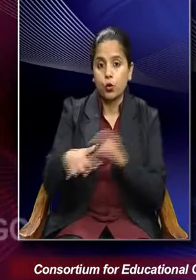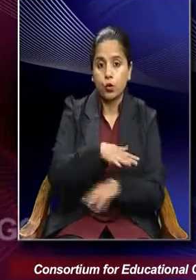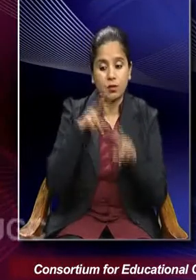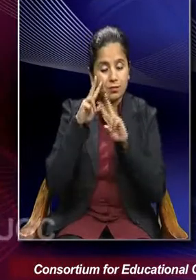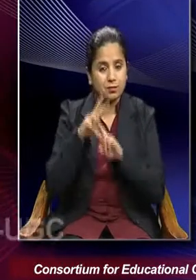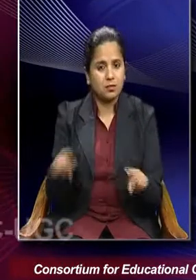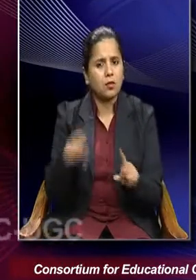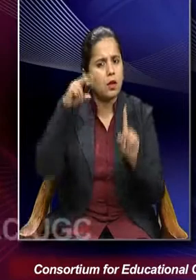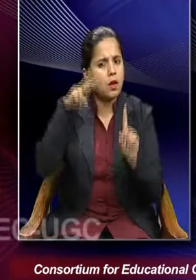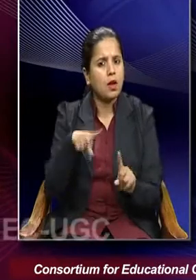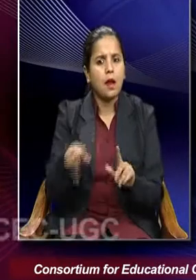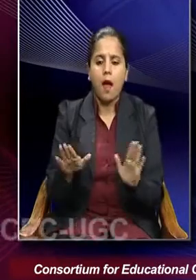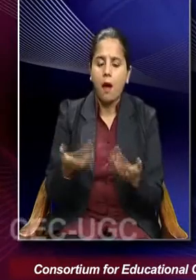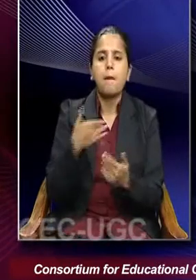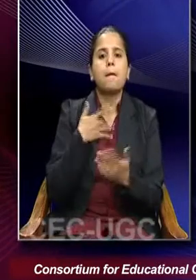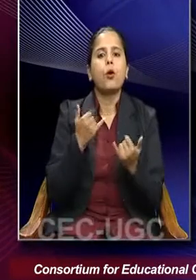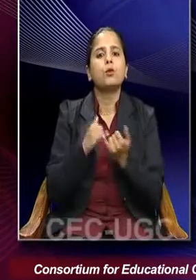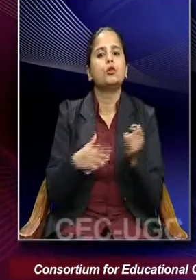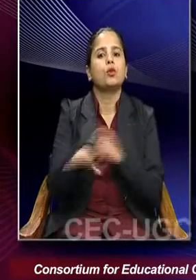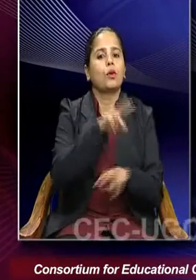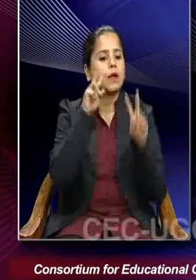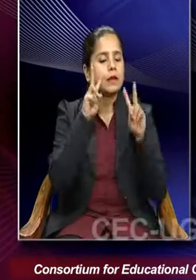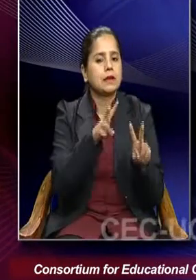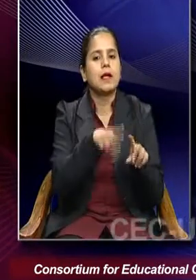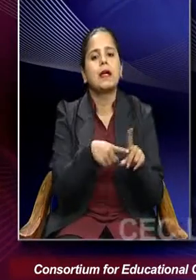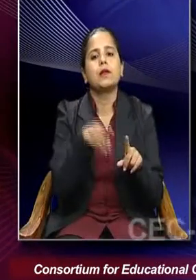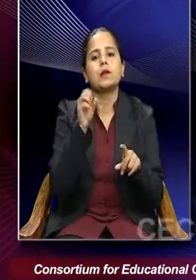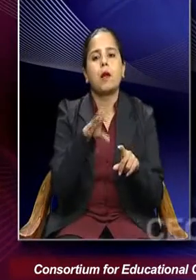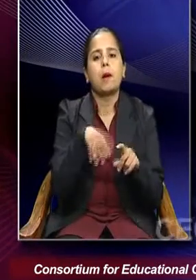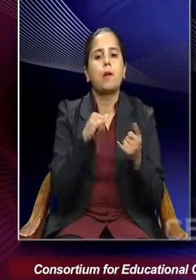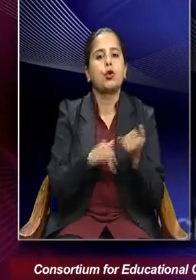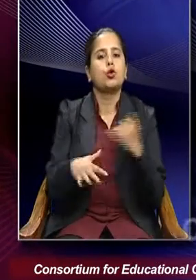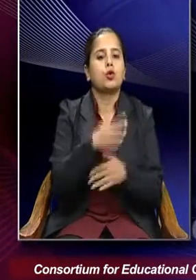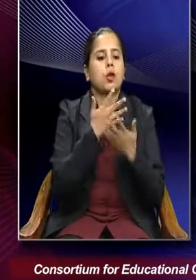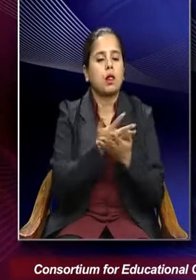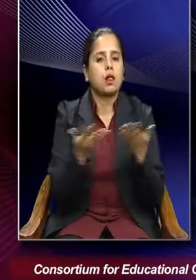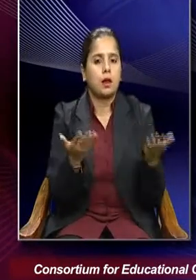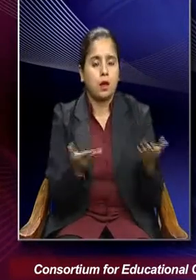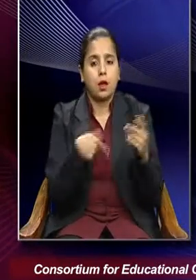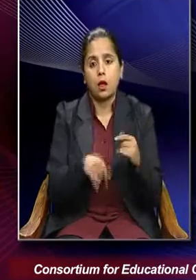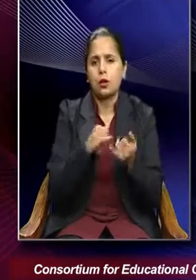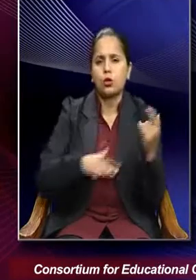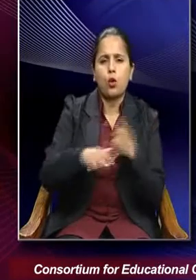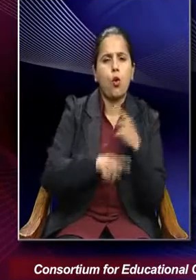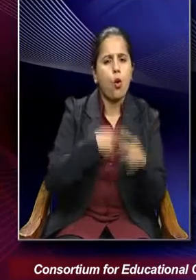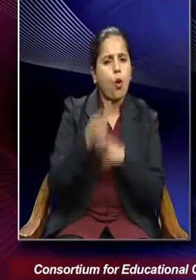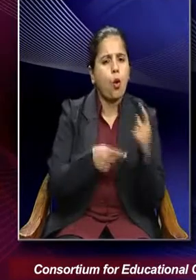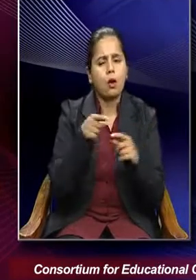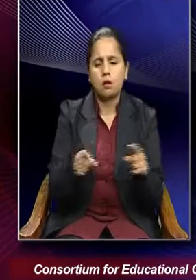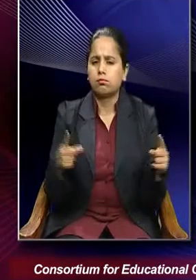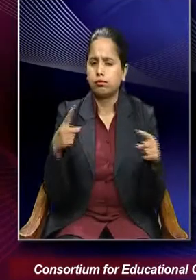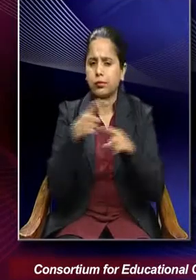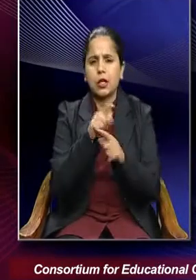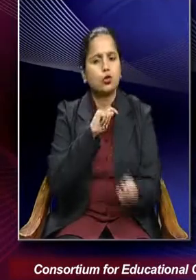enables us to see society as a temporary social product. So society is always in a flux. It is